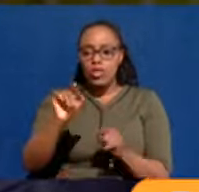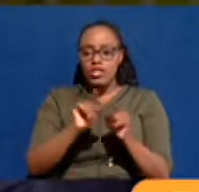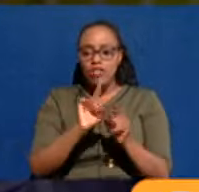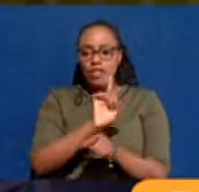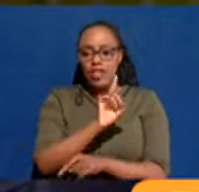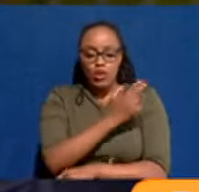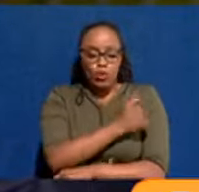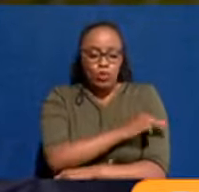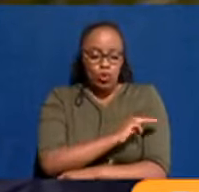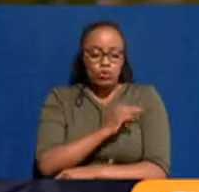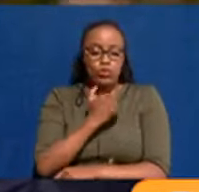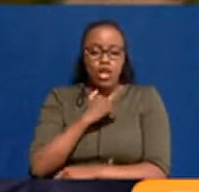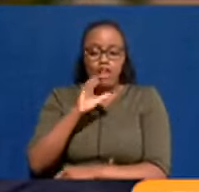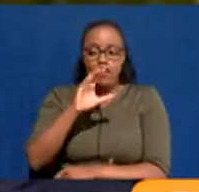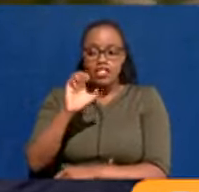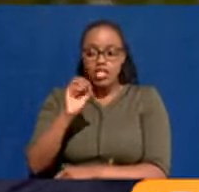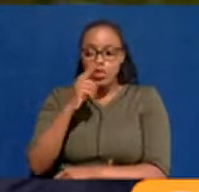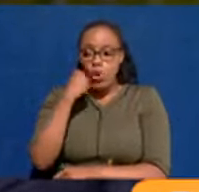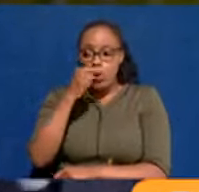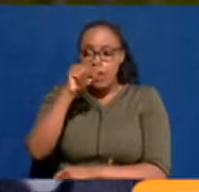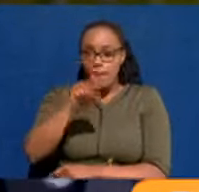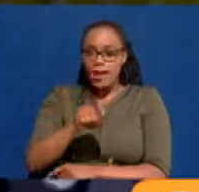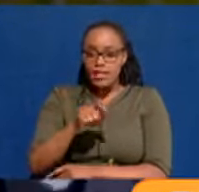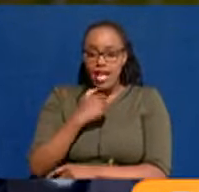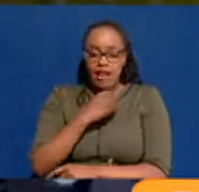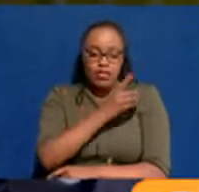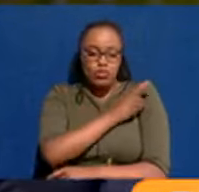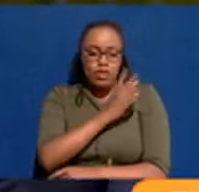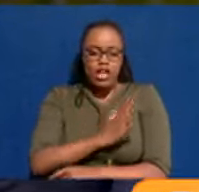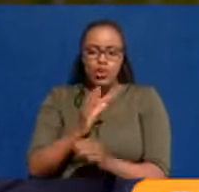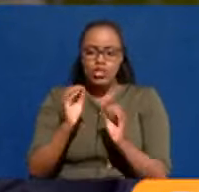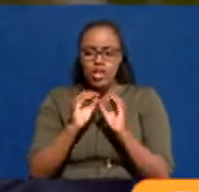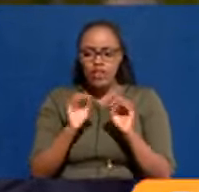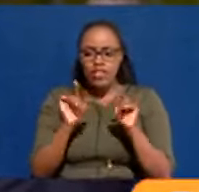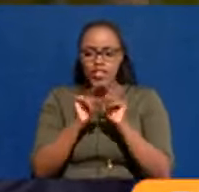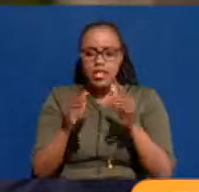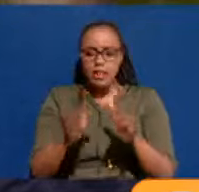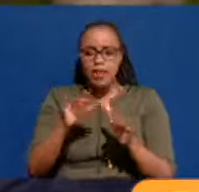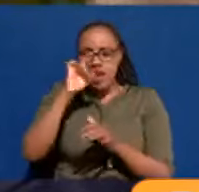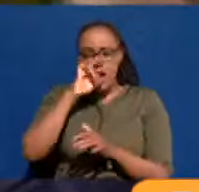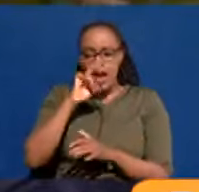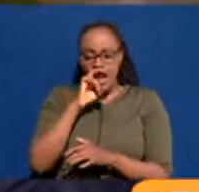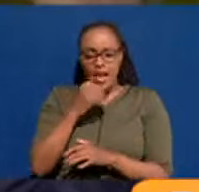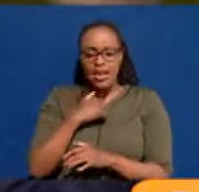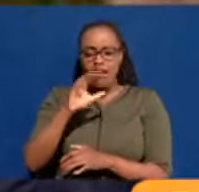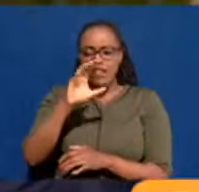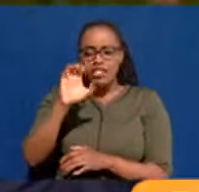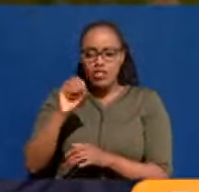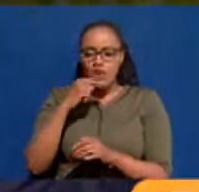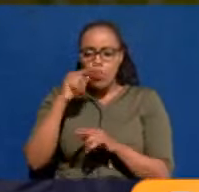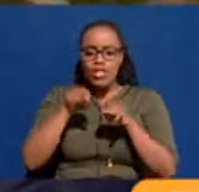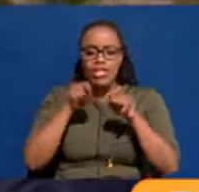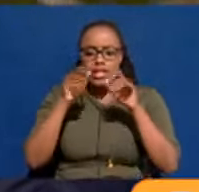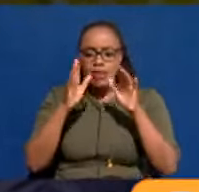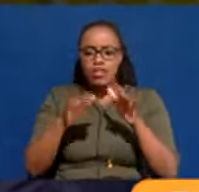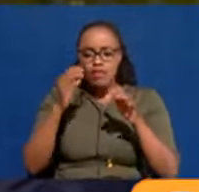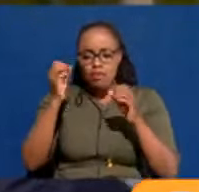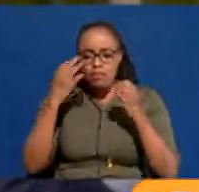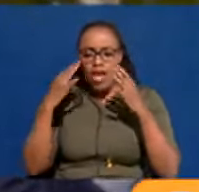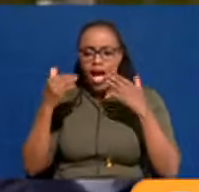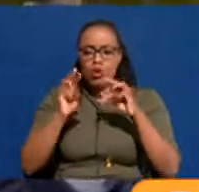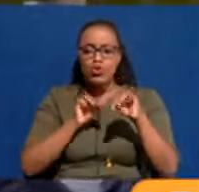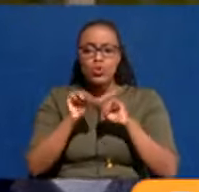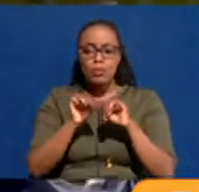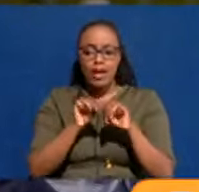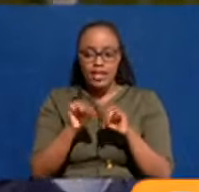Nairobi Hospital as a CEO, who does not necessarily have to be a doctor. The same way Aga Khan Hospital as a CEO, who's an administrator, knows how to manage.